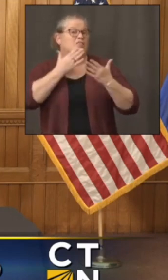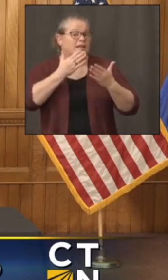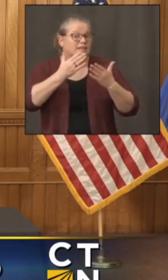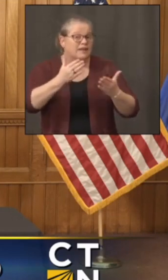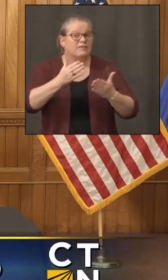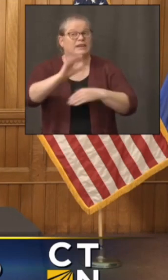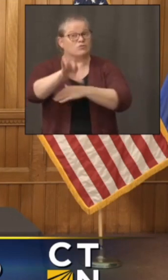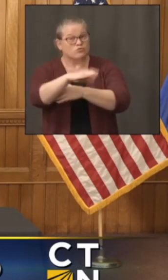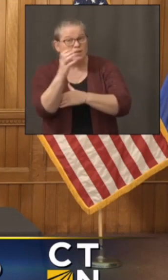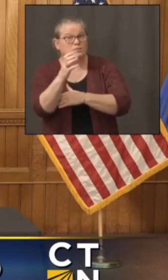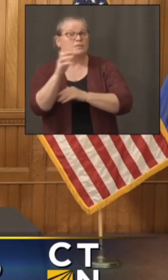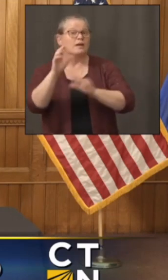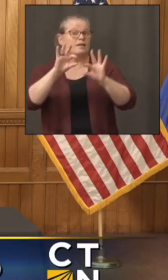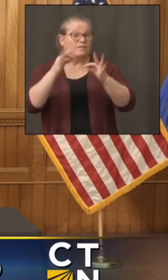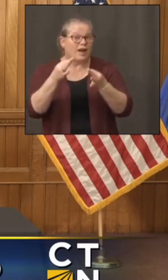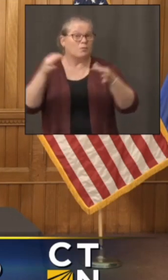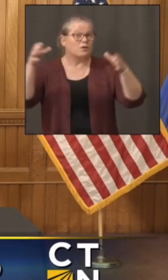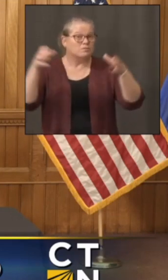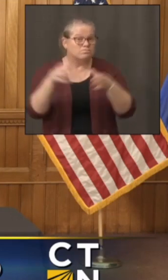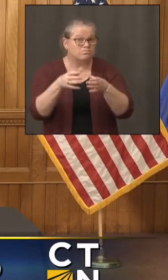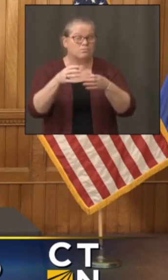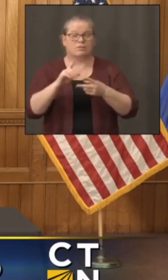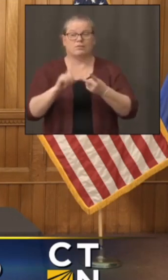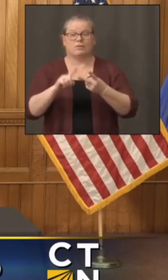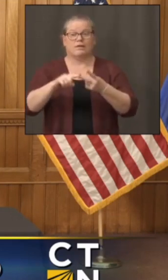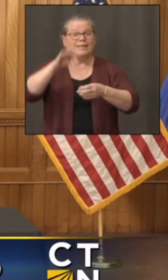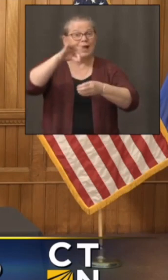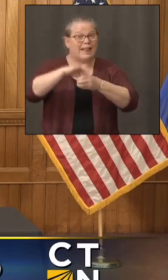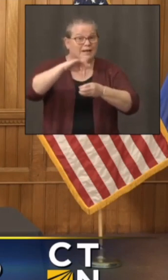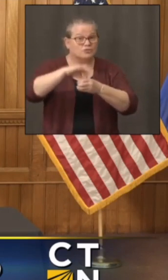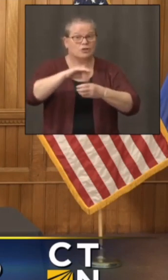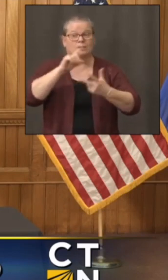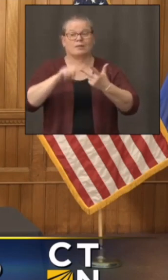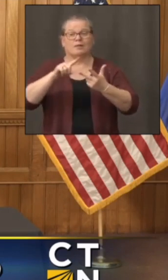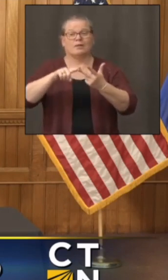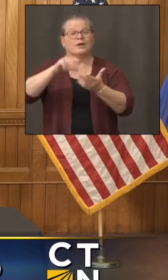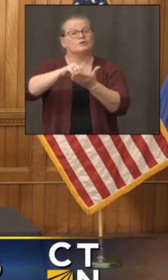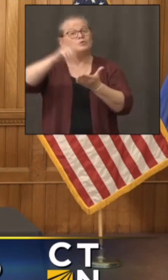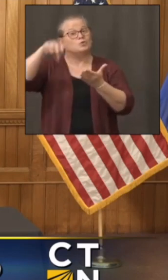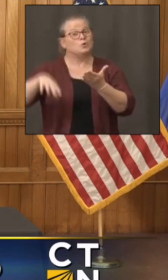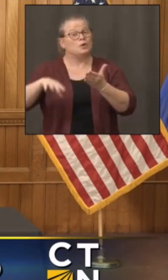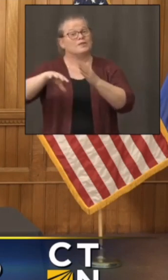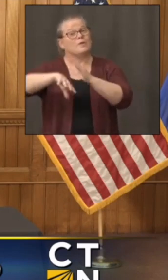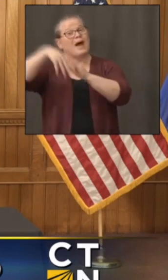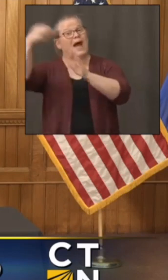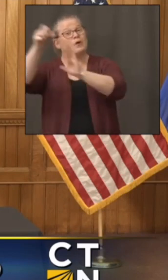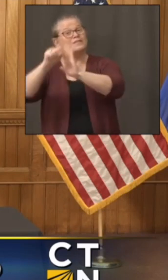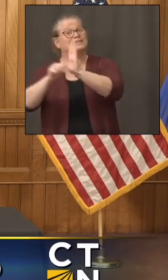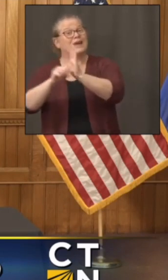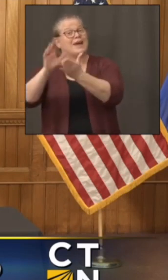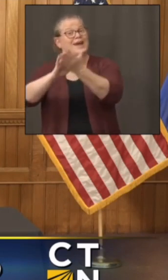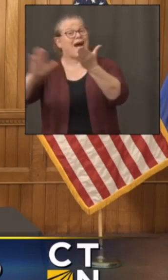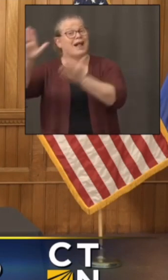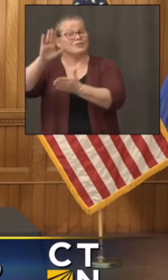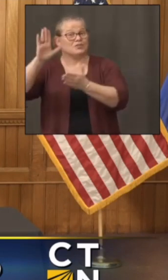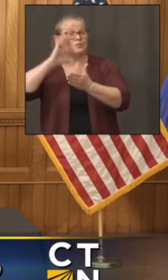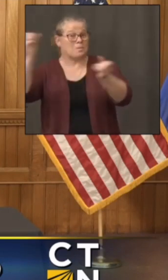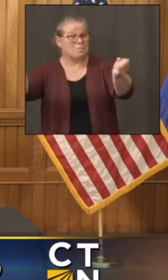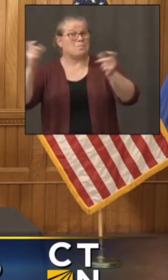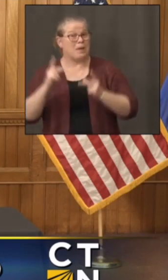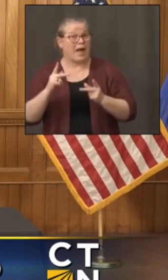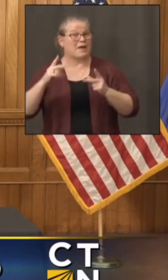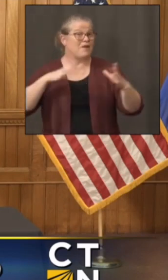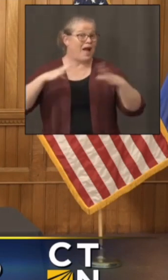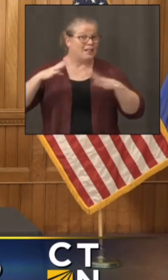colleges we're going to have the election there's the potential here for more spread and higher numbers here uh later on in the fall how